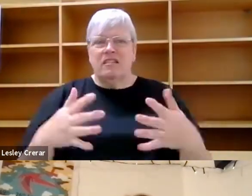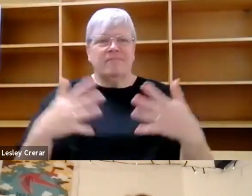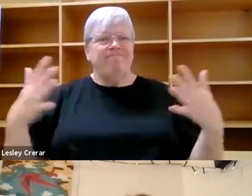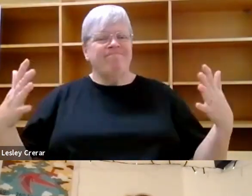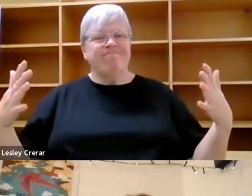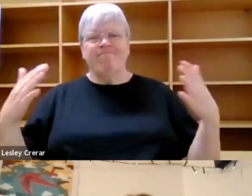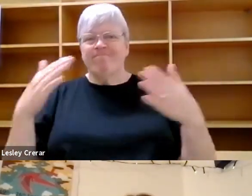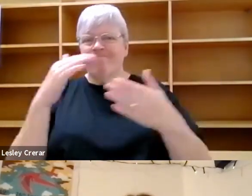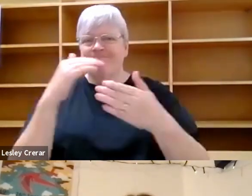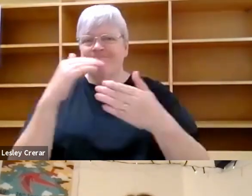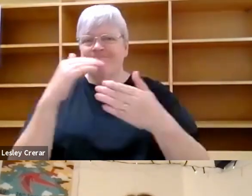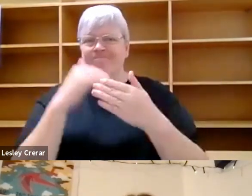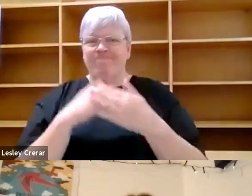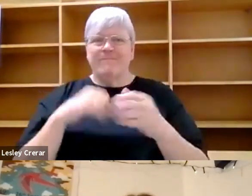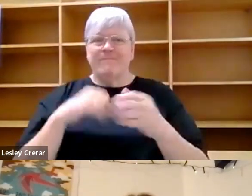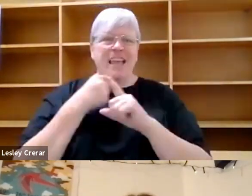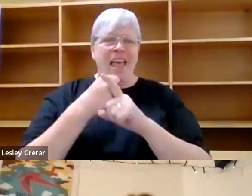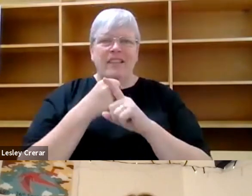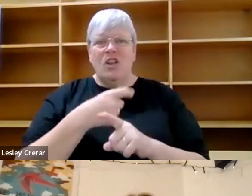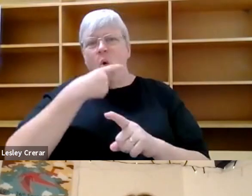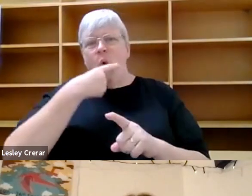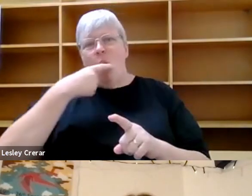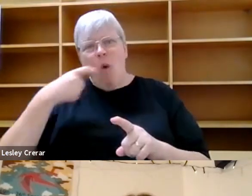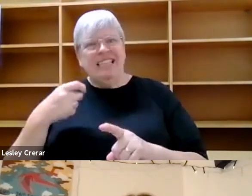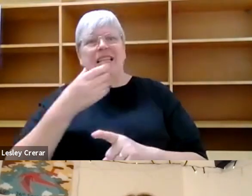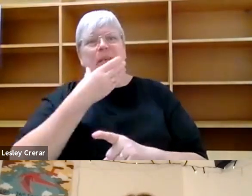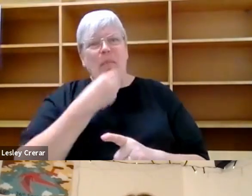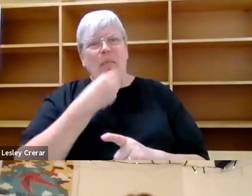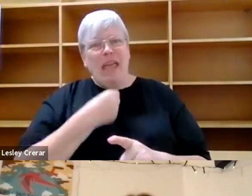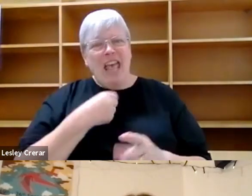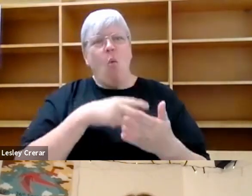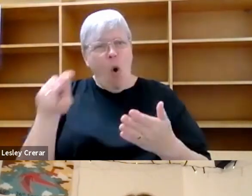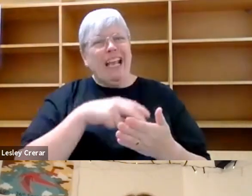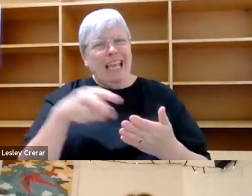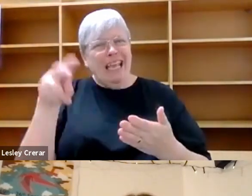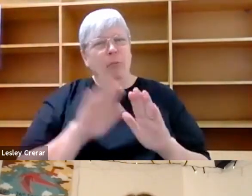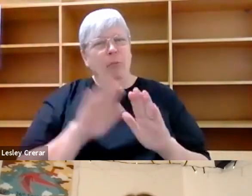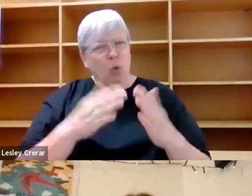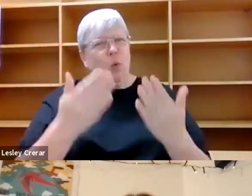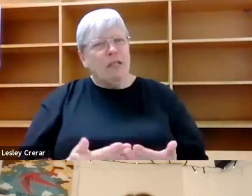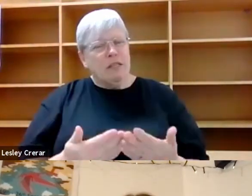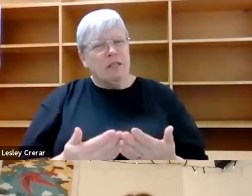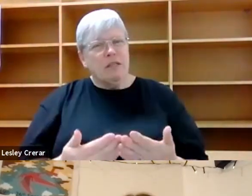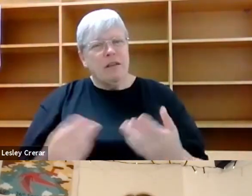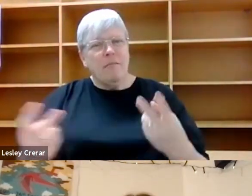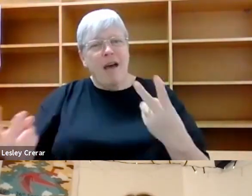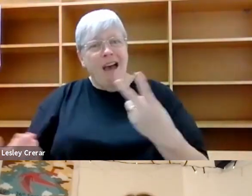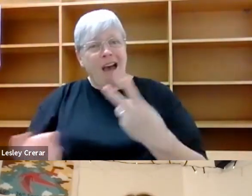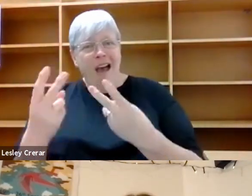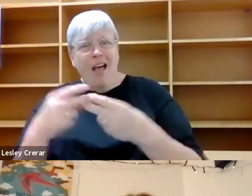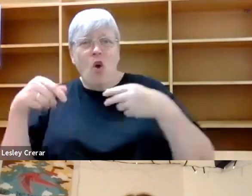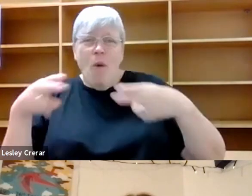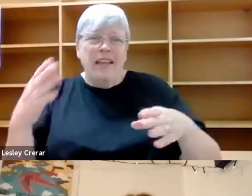on white male walking literature, I would have said, and those other voices have to work